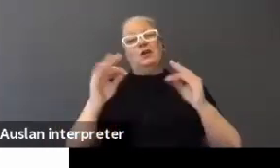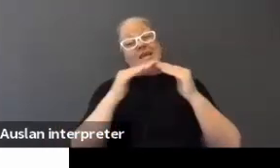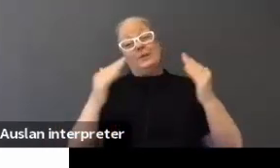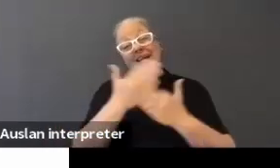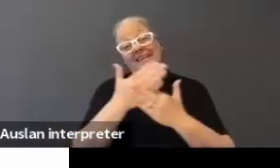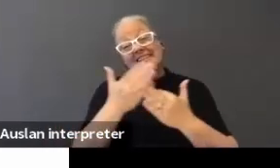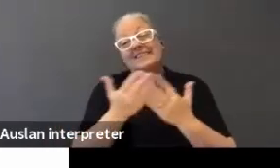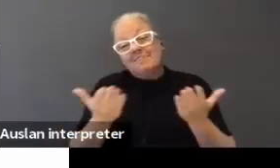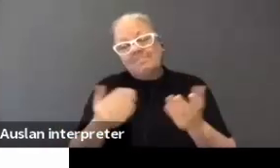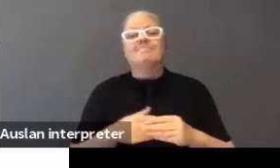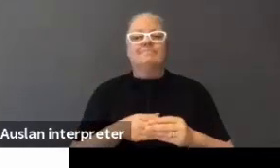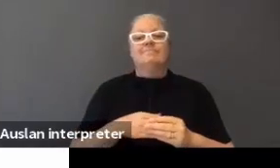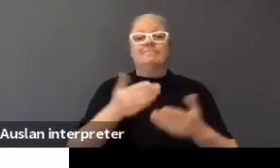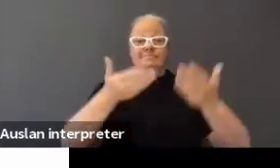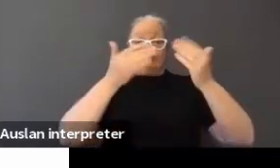Okay? Next slide.